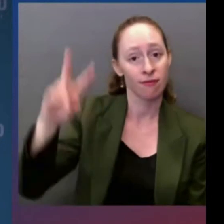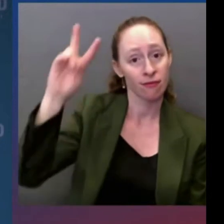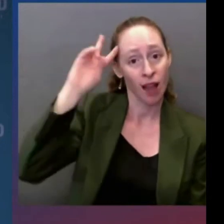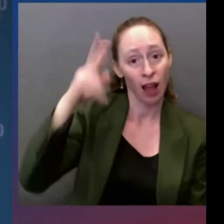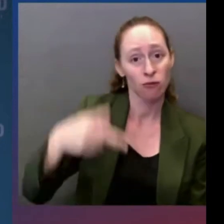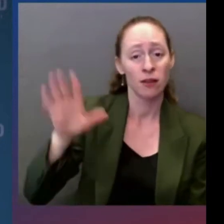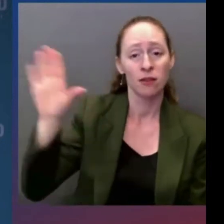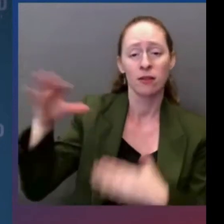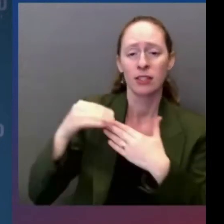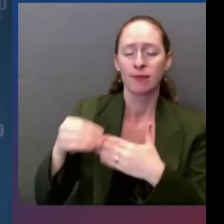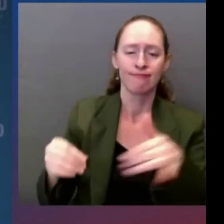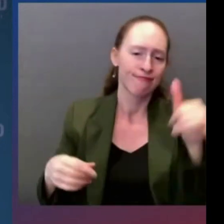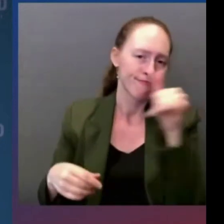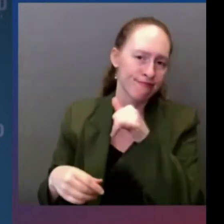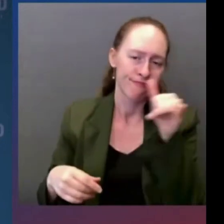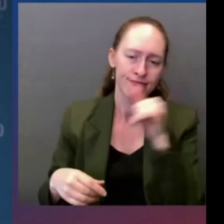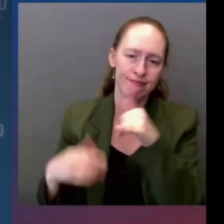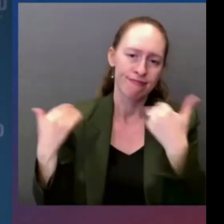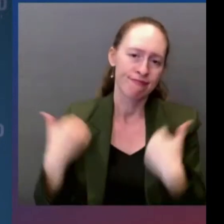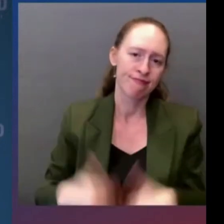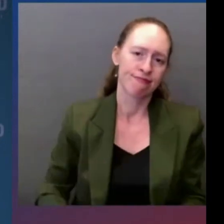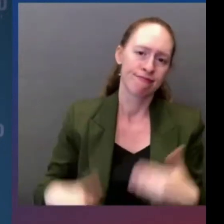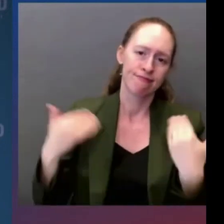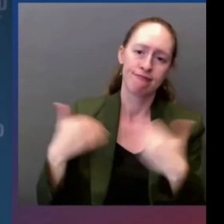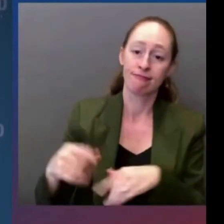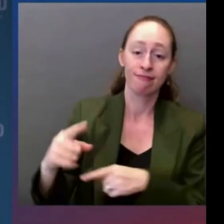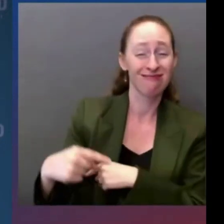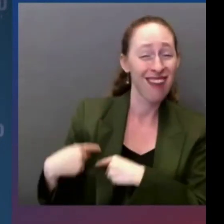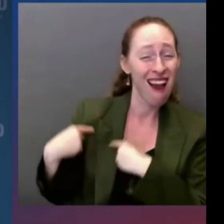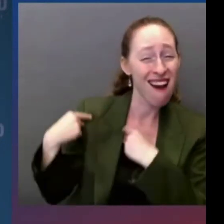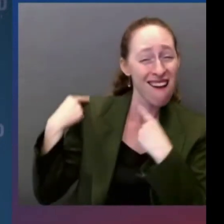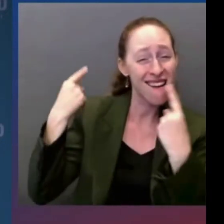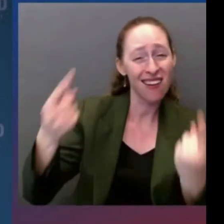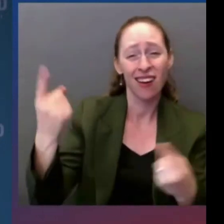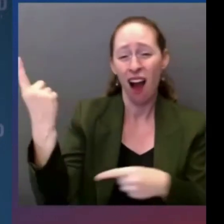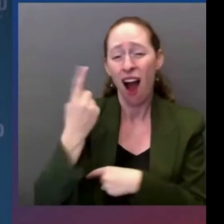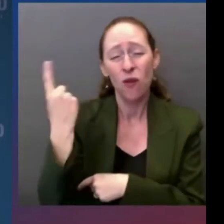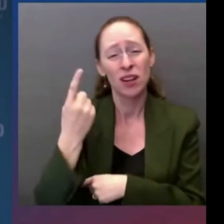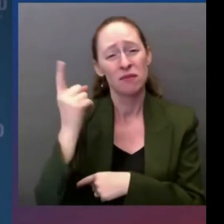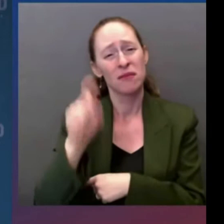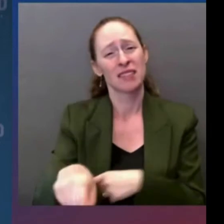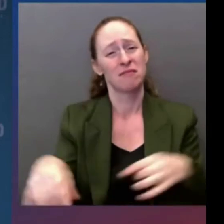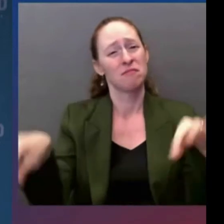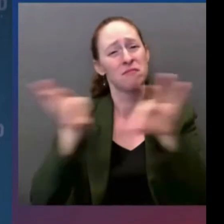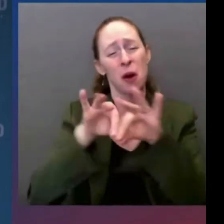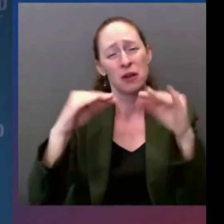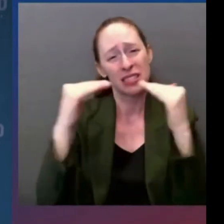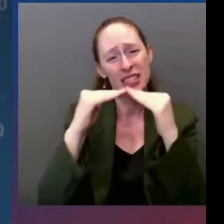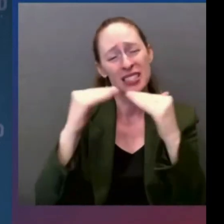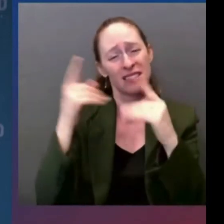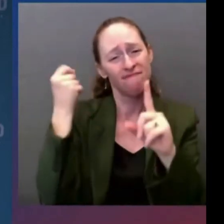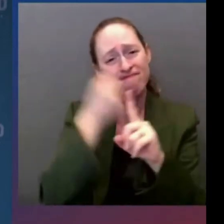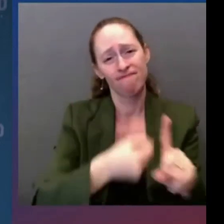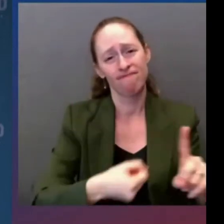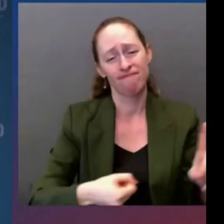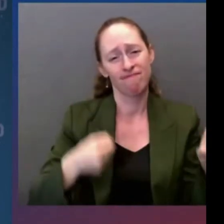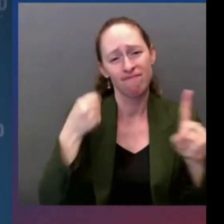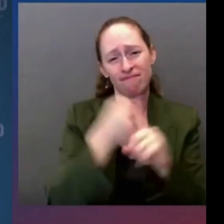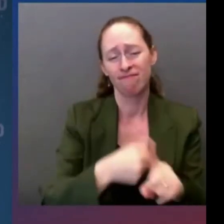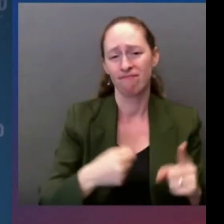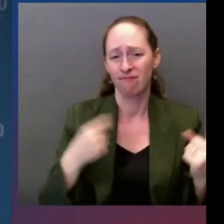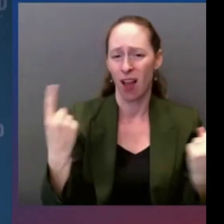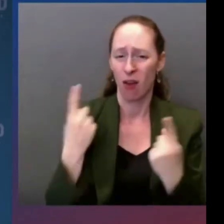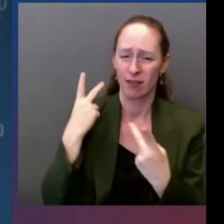justice, for survivors of violence, and fighting to put a stop to hate-based violence. As district attorney of San